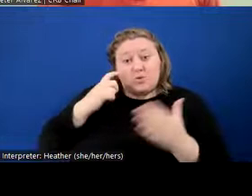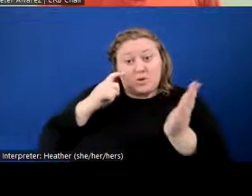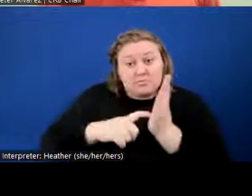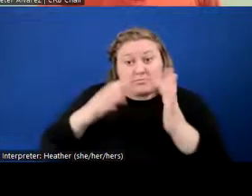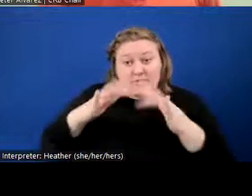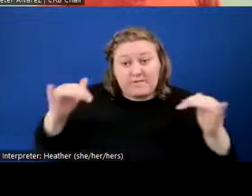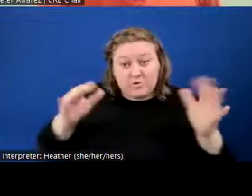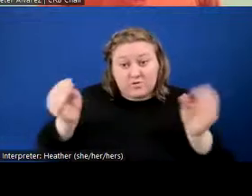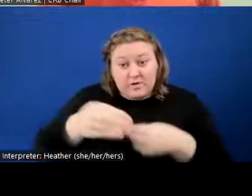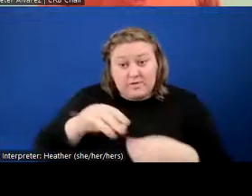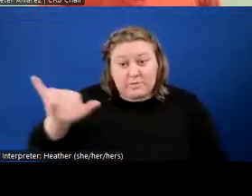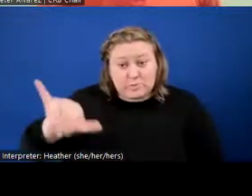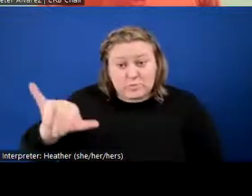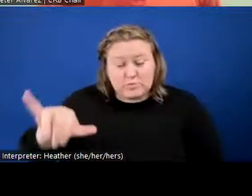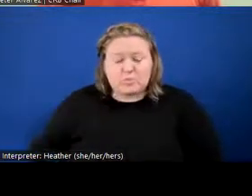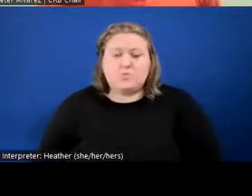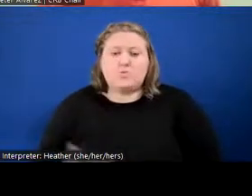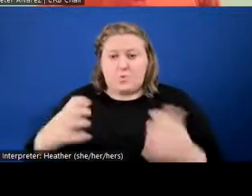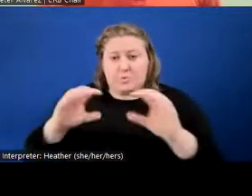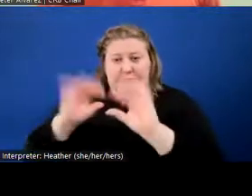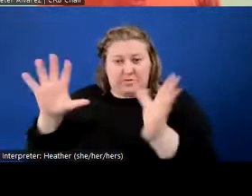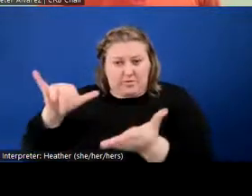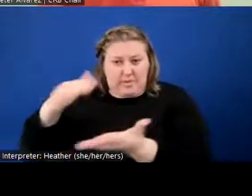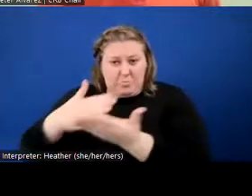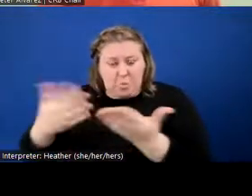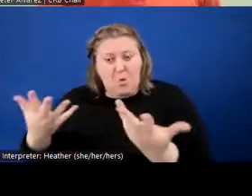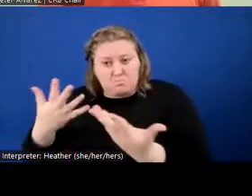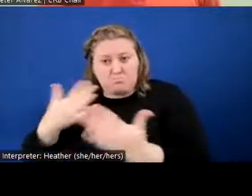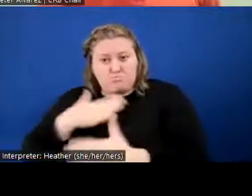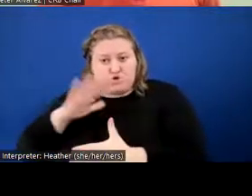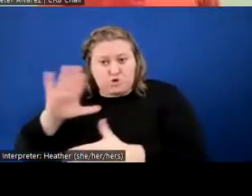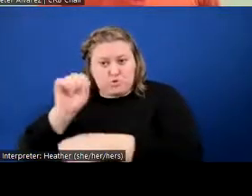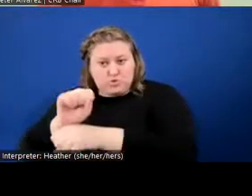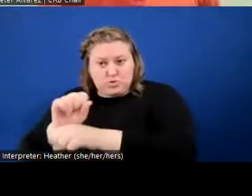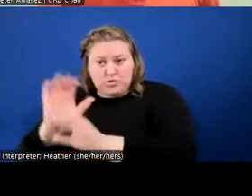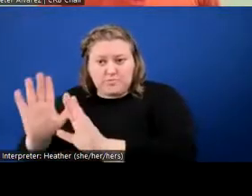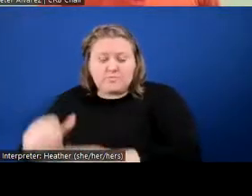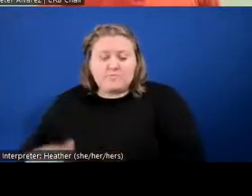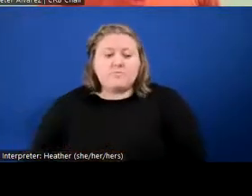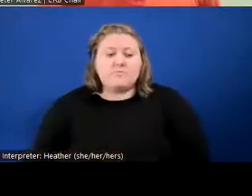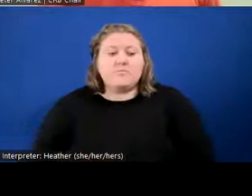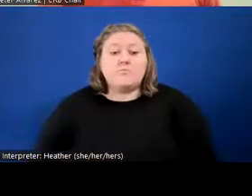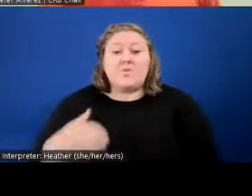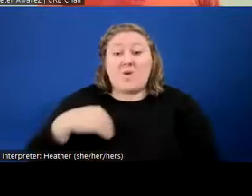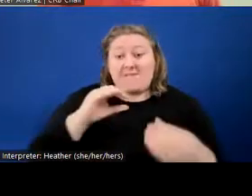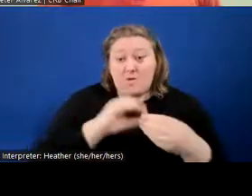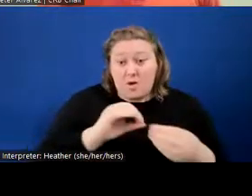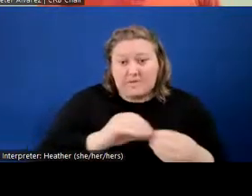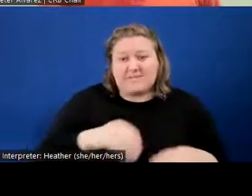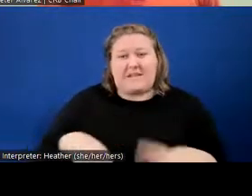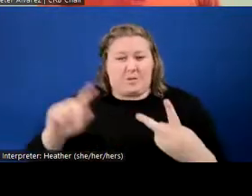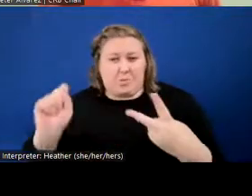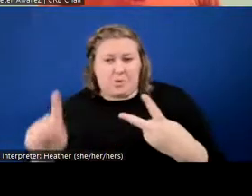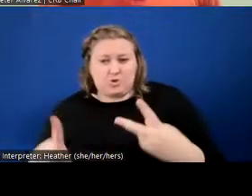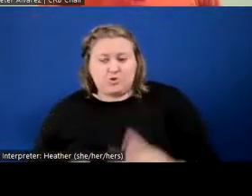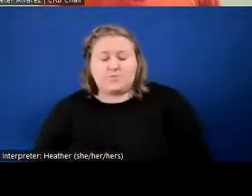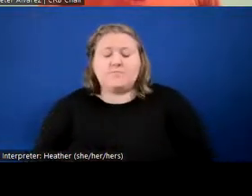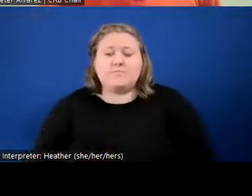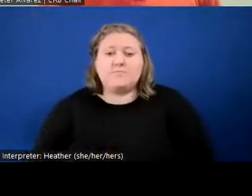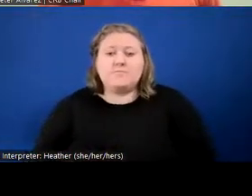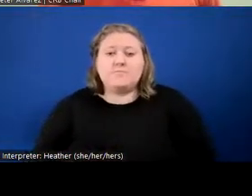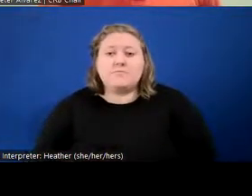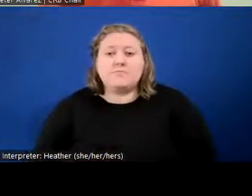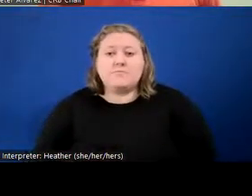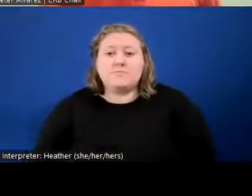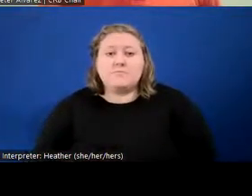I just want to be very clear about that. I have comments and then a question. Obviously, I work